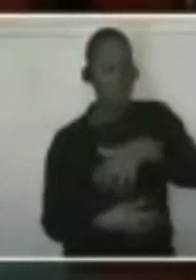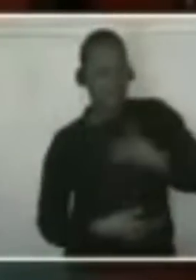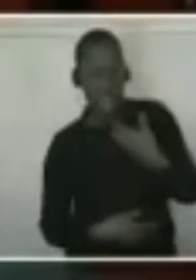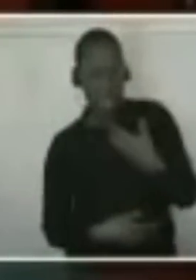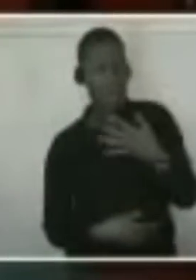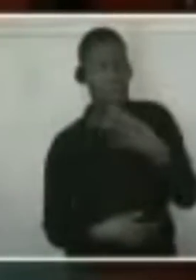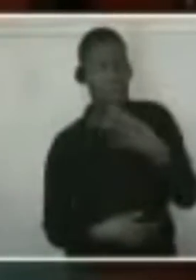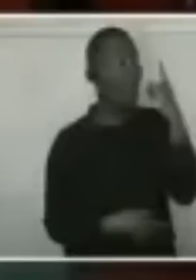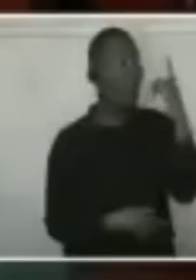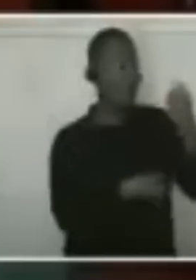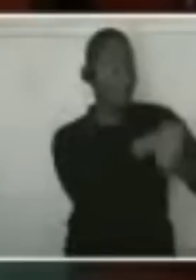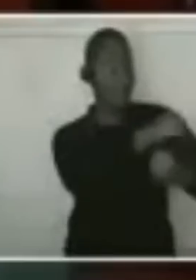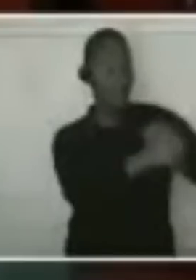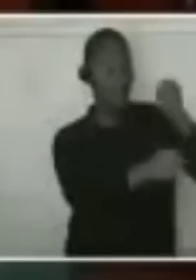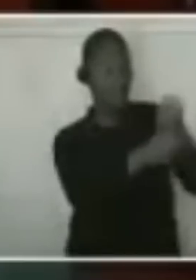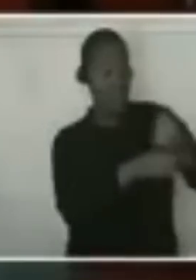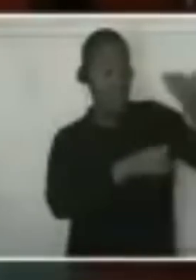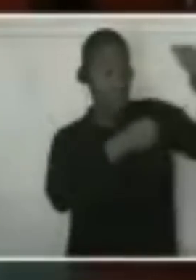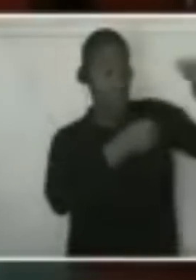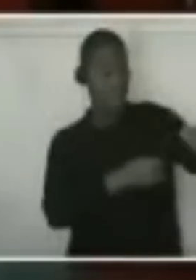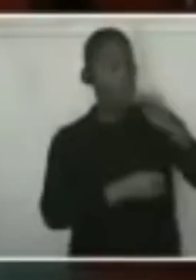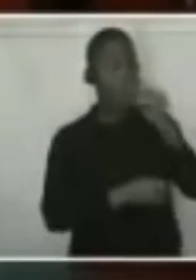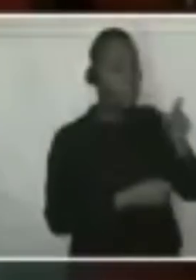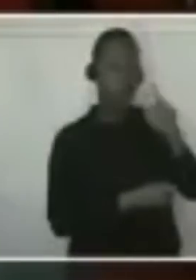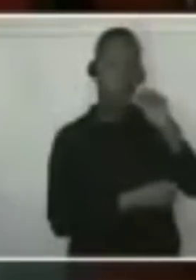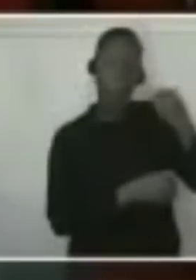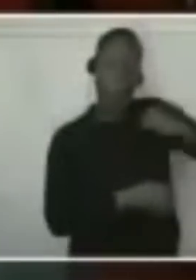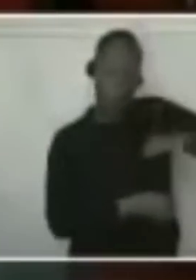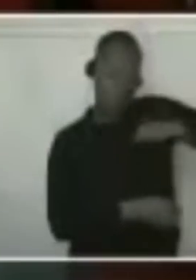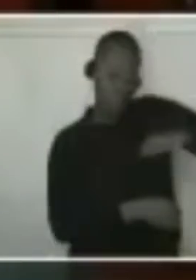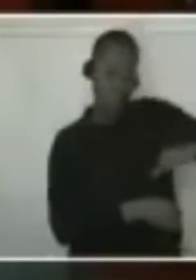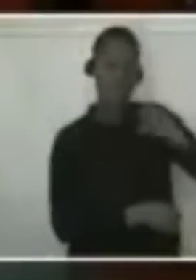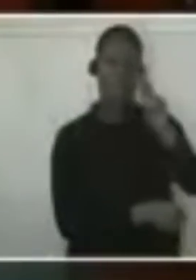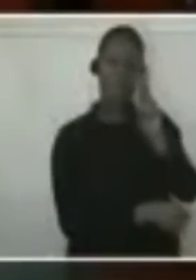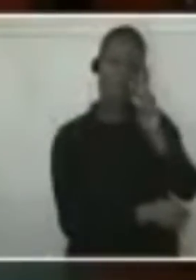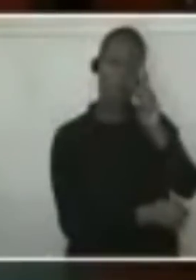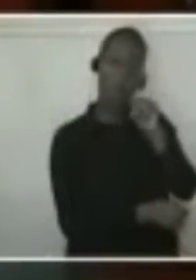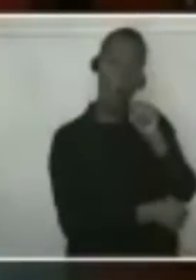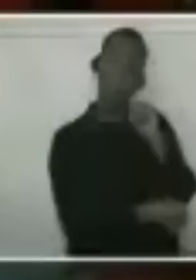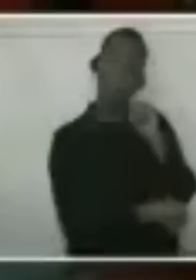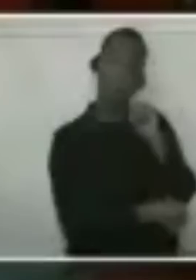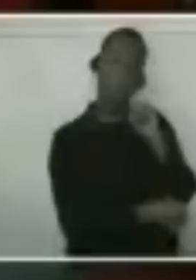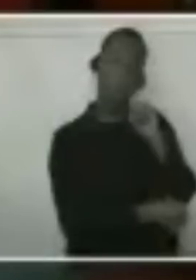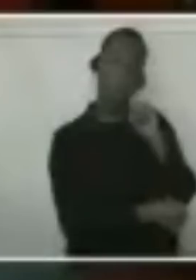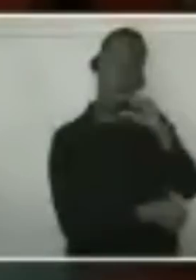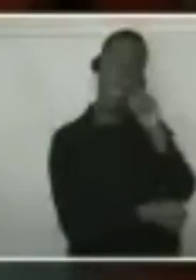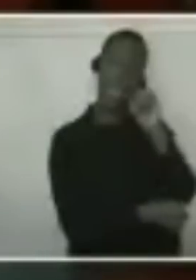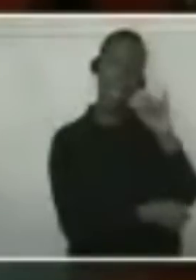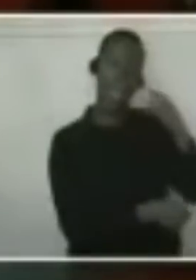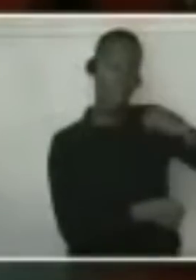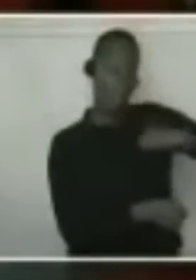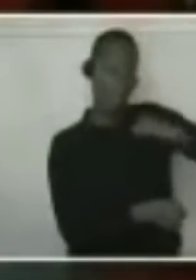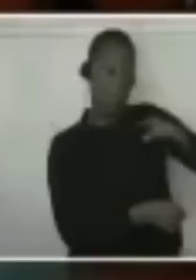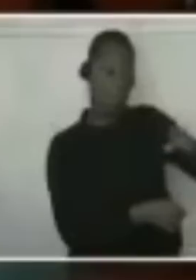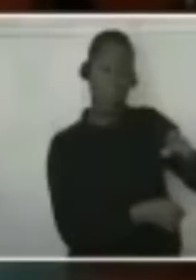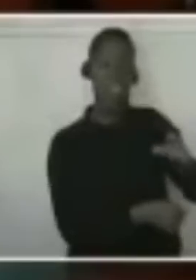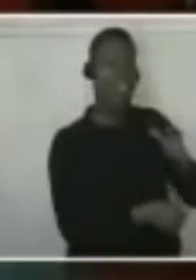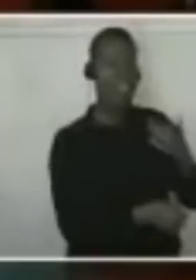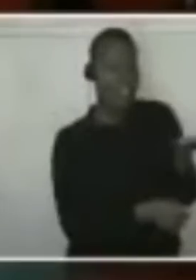turned a dysfunctional municipality left by the ANC into a functional municipality.